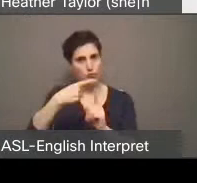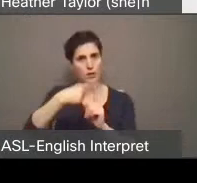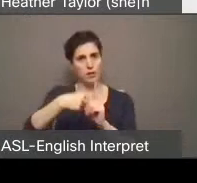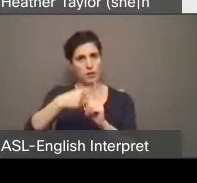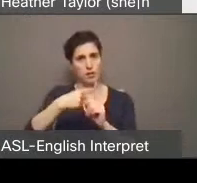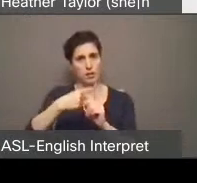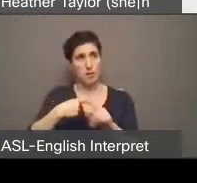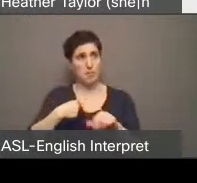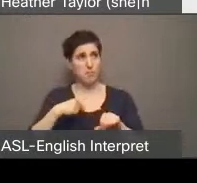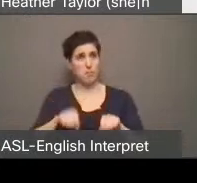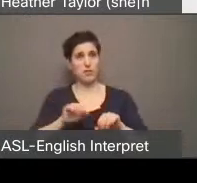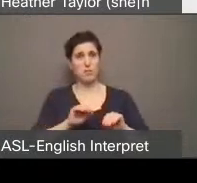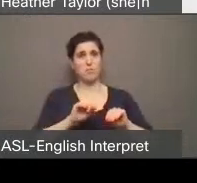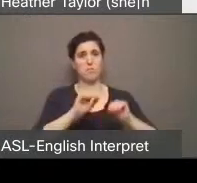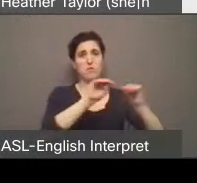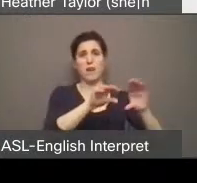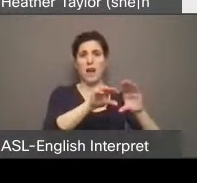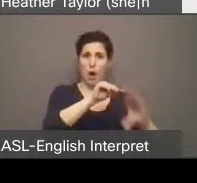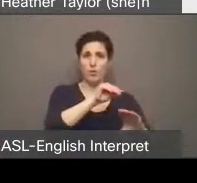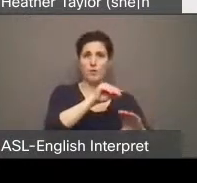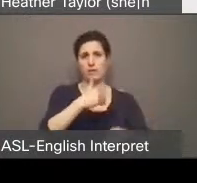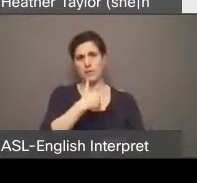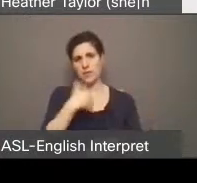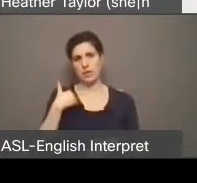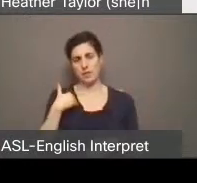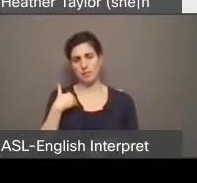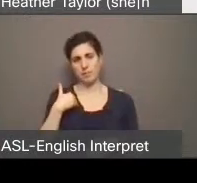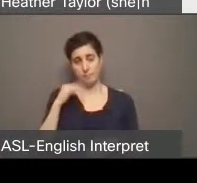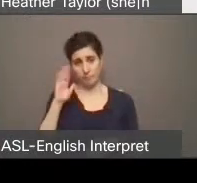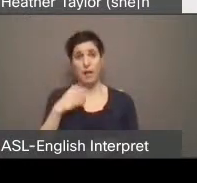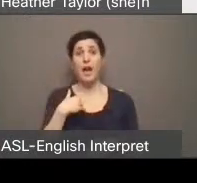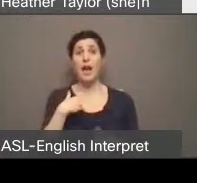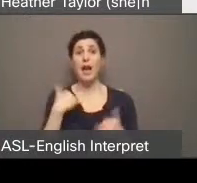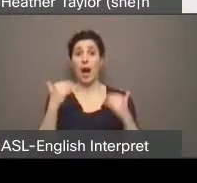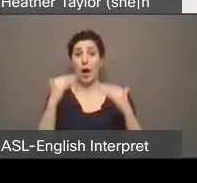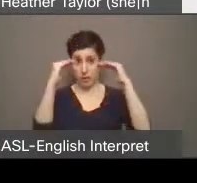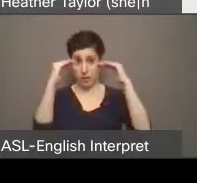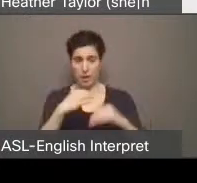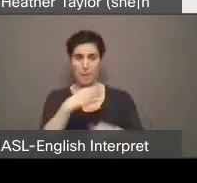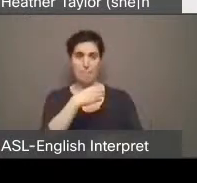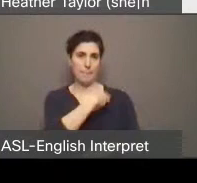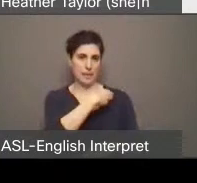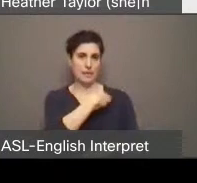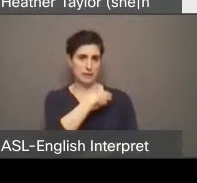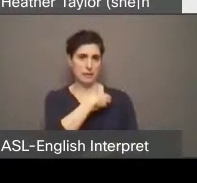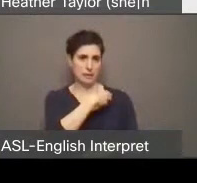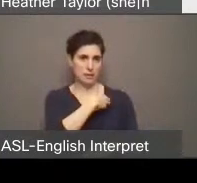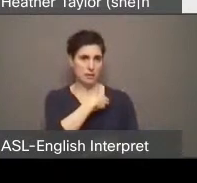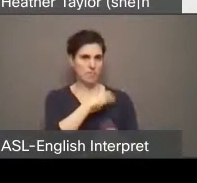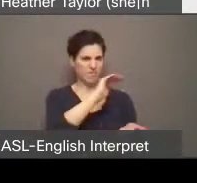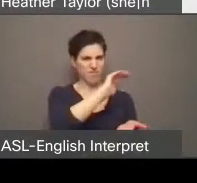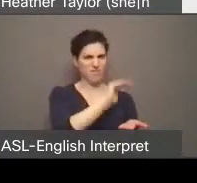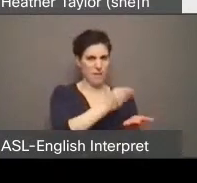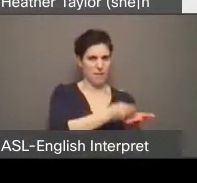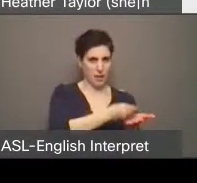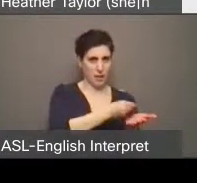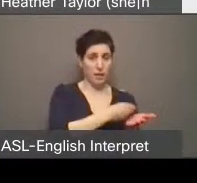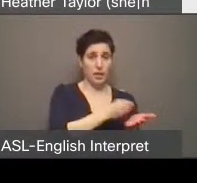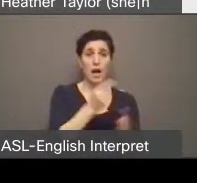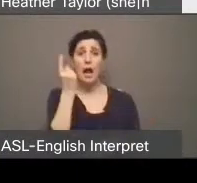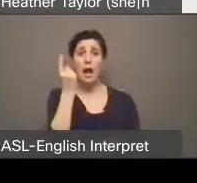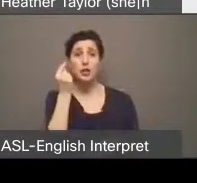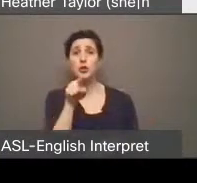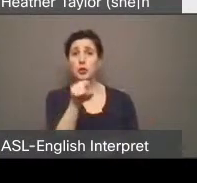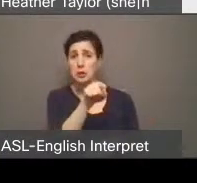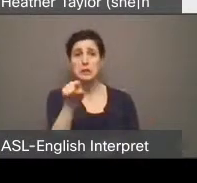Additionally, I'd like to address police funding. I applaud your decision from last year to put some funds into a pilot program for an alternative crisis